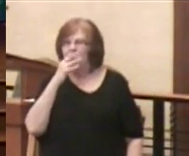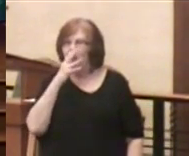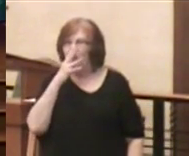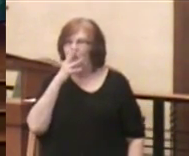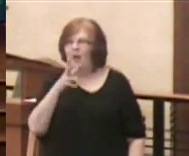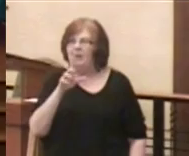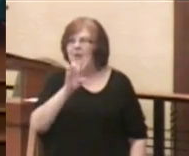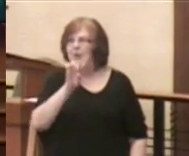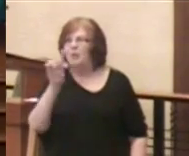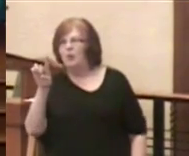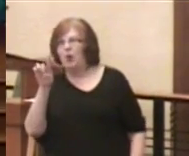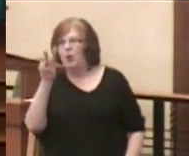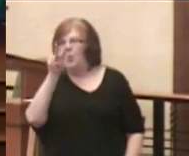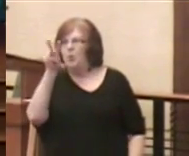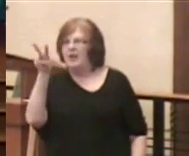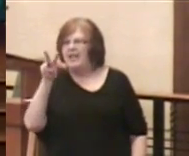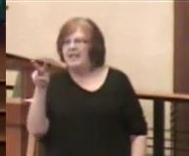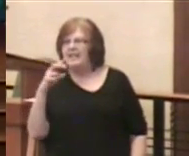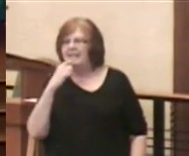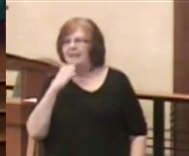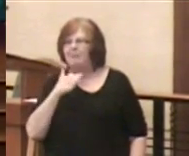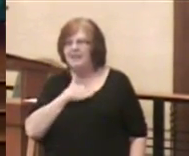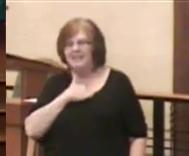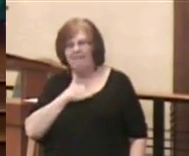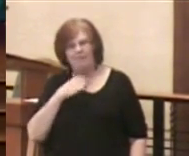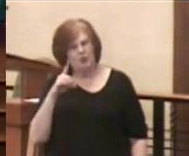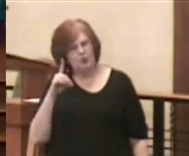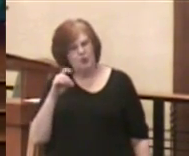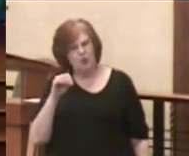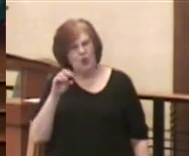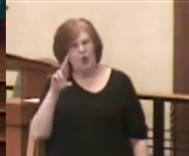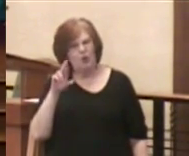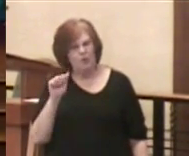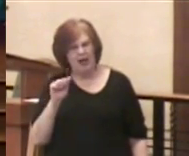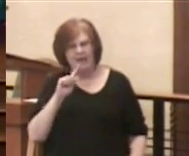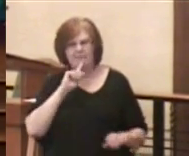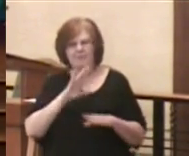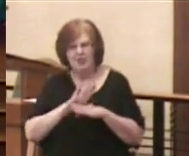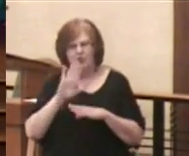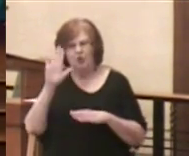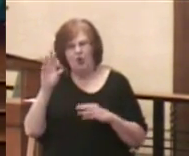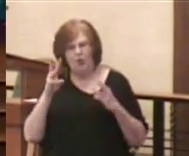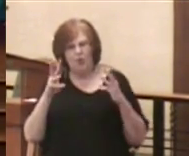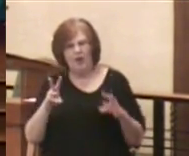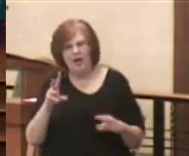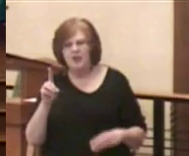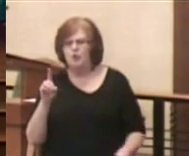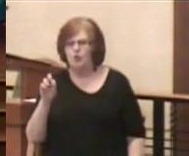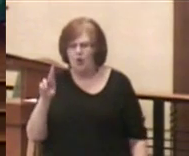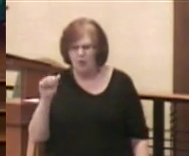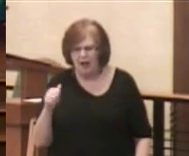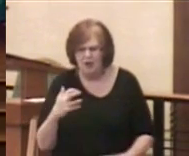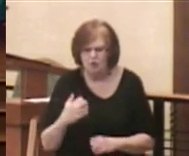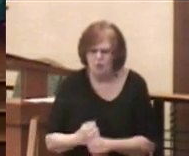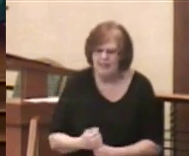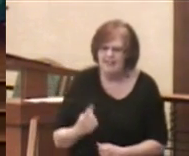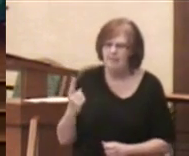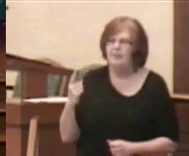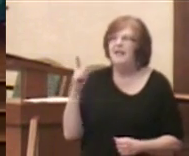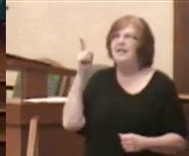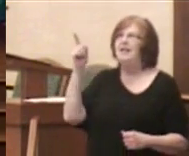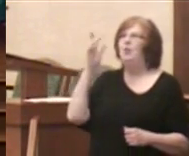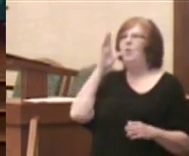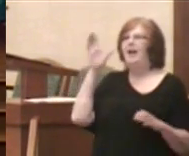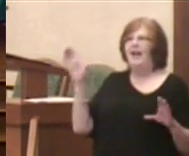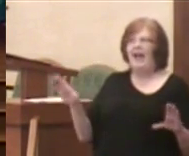by and read it and say to herself, Dora, commit your way to the Lord. Dora, trust in him, and he will act.